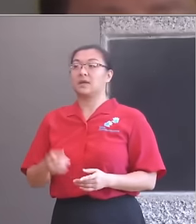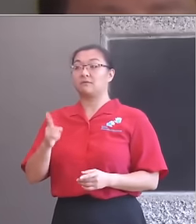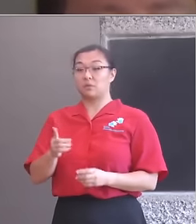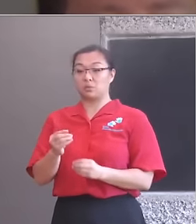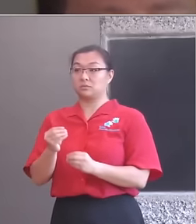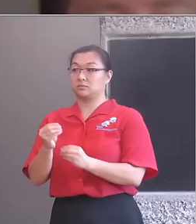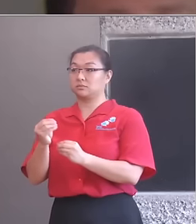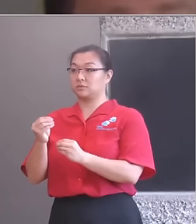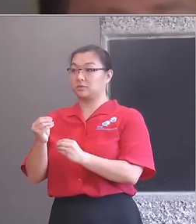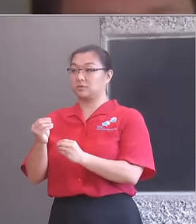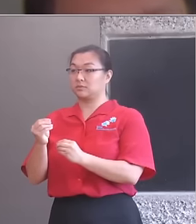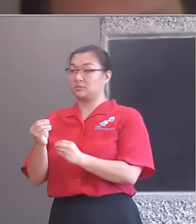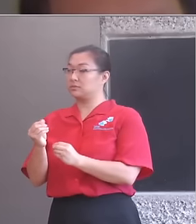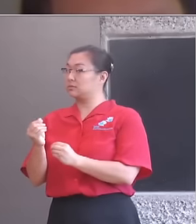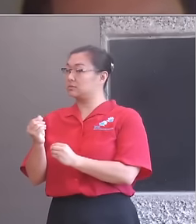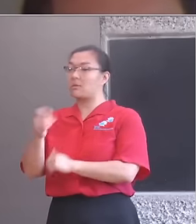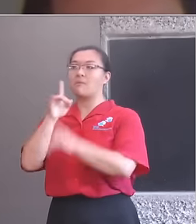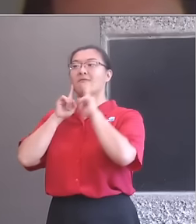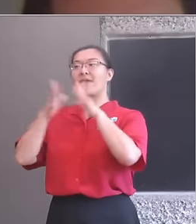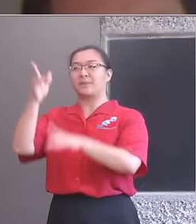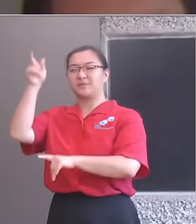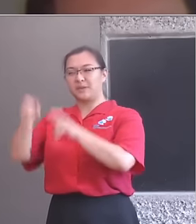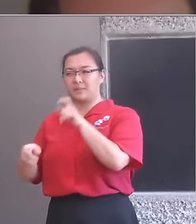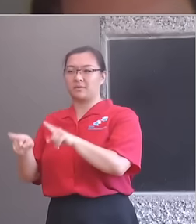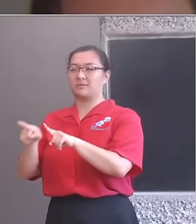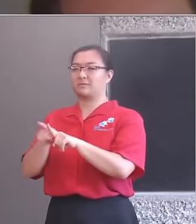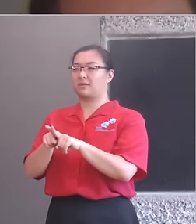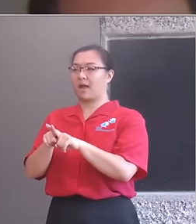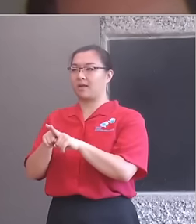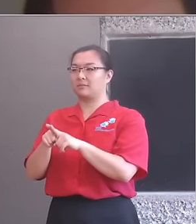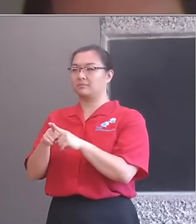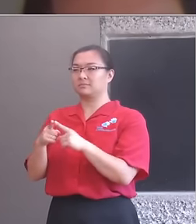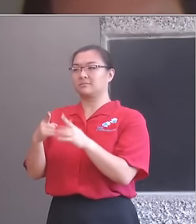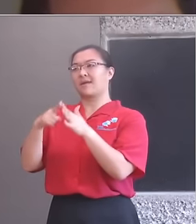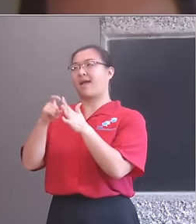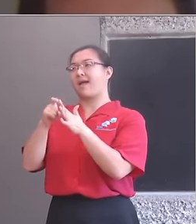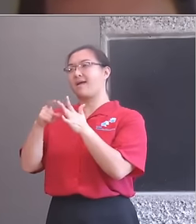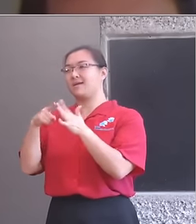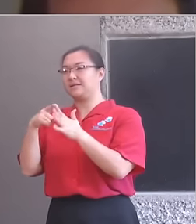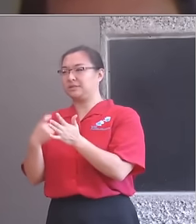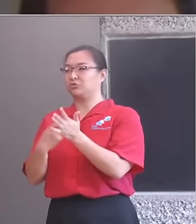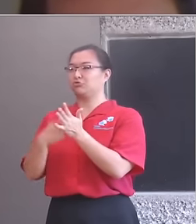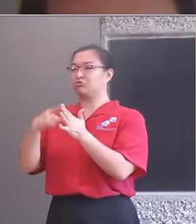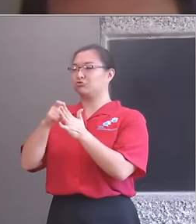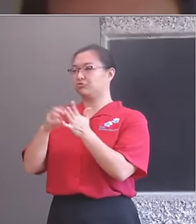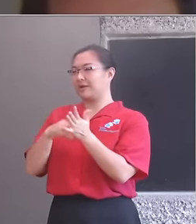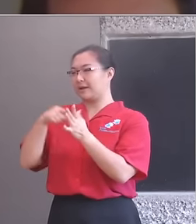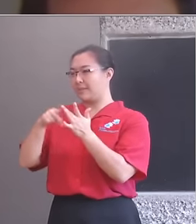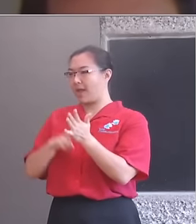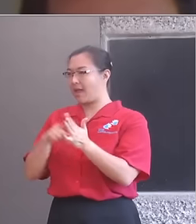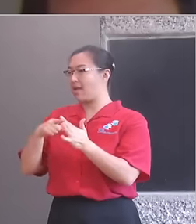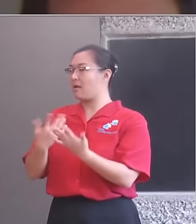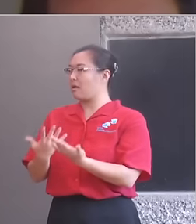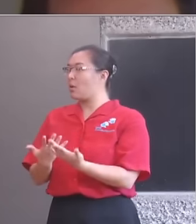return tickets to see Dominic Cumberbatch. It is something that I would be delighted actually to see a reduction in the